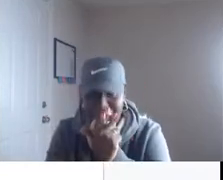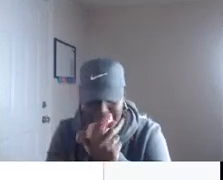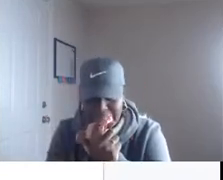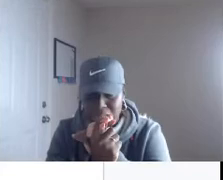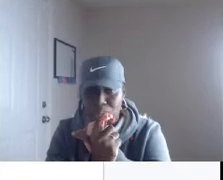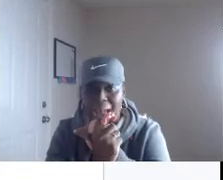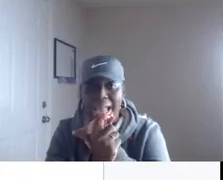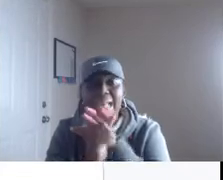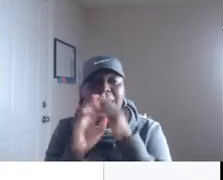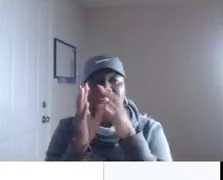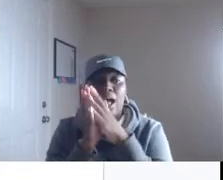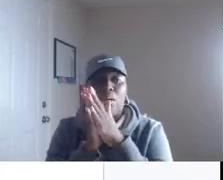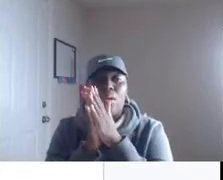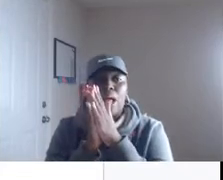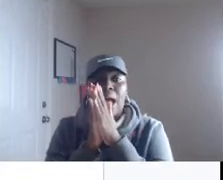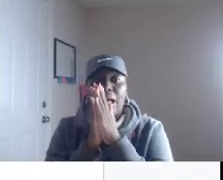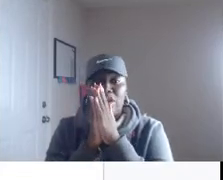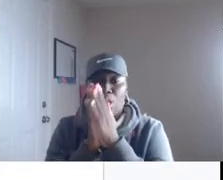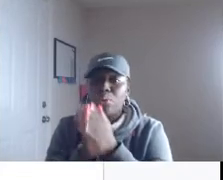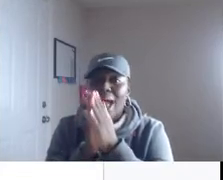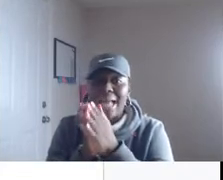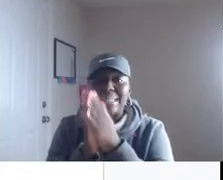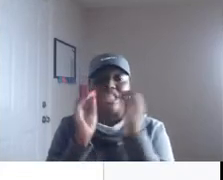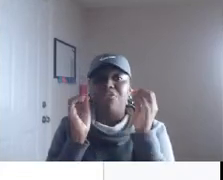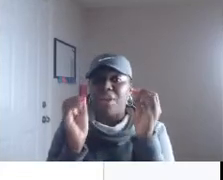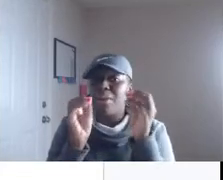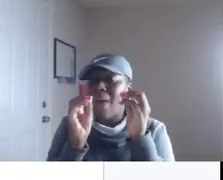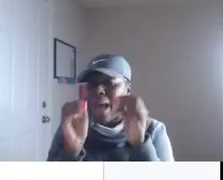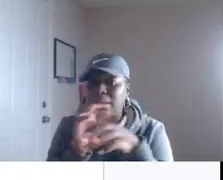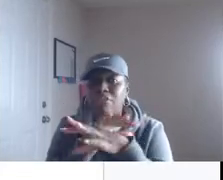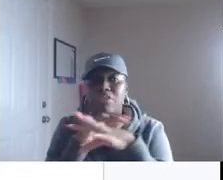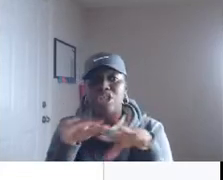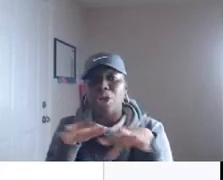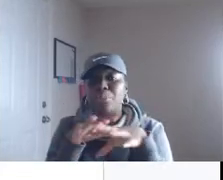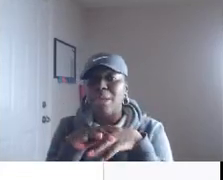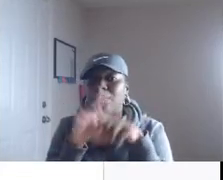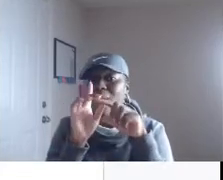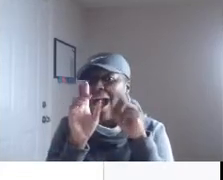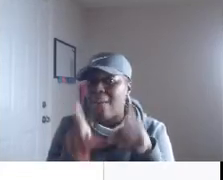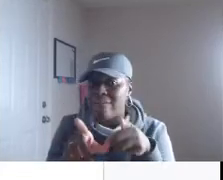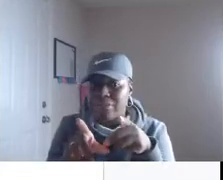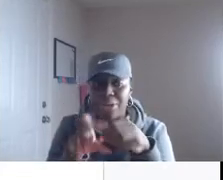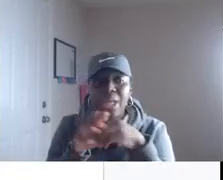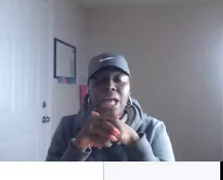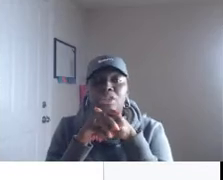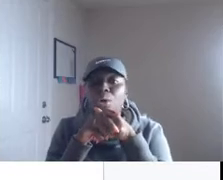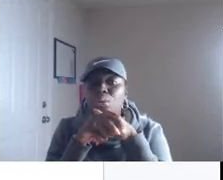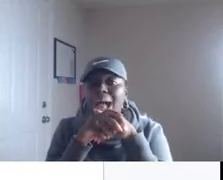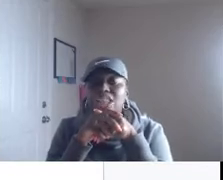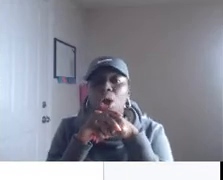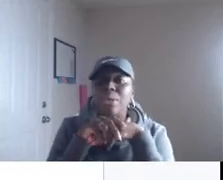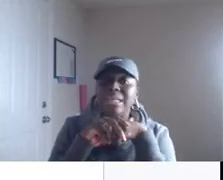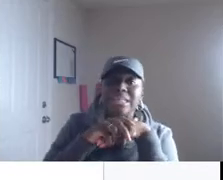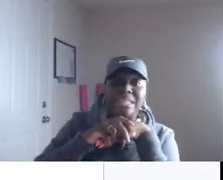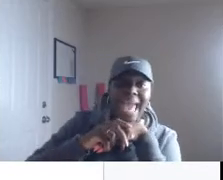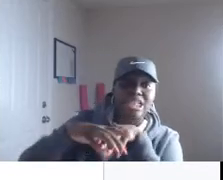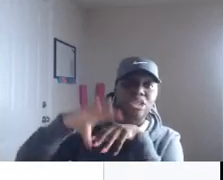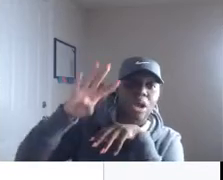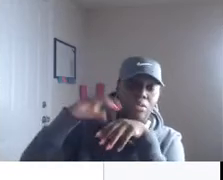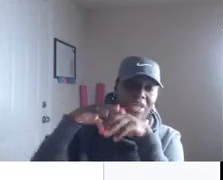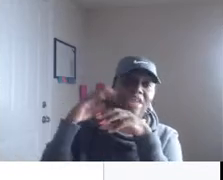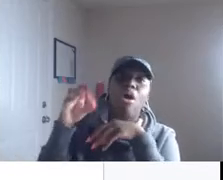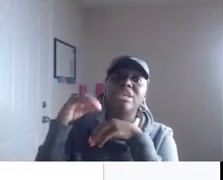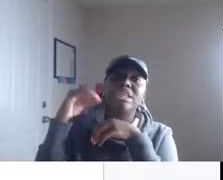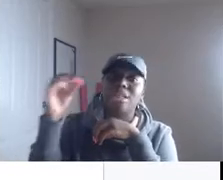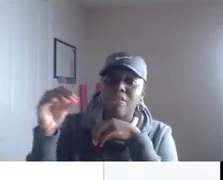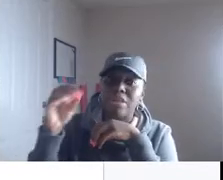signix right now notarize it's very popular for certain people however notarize only takes